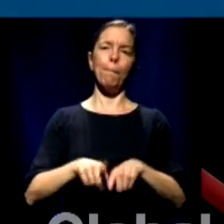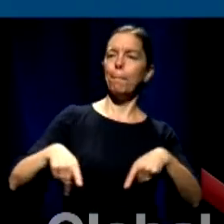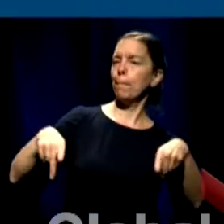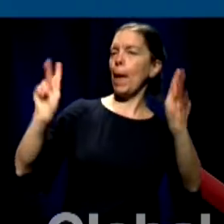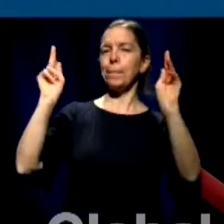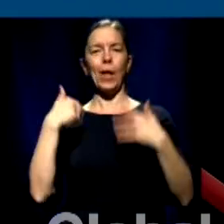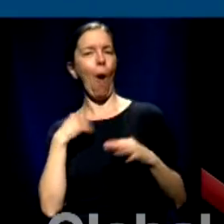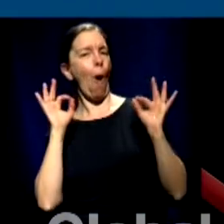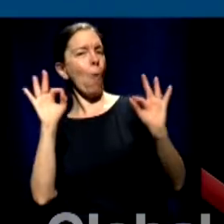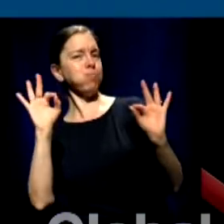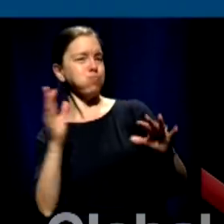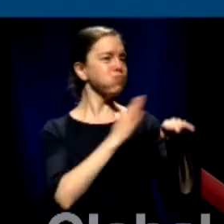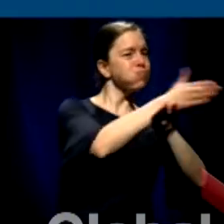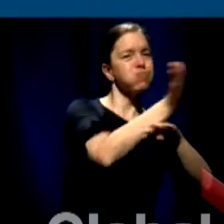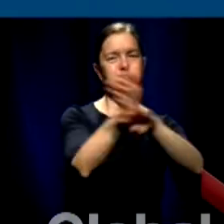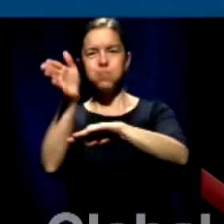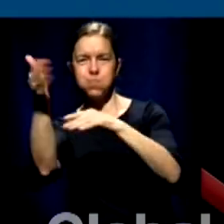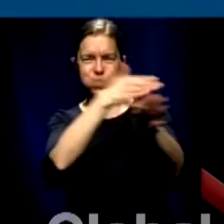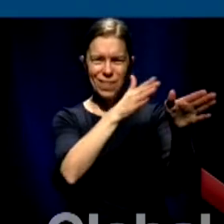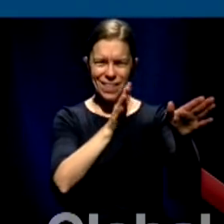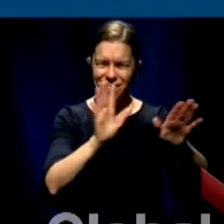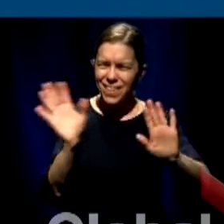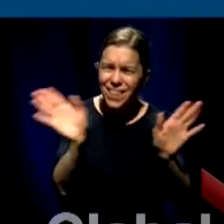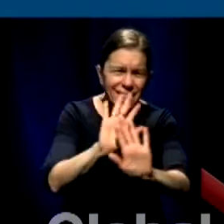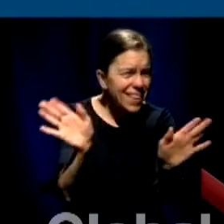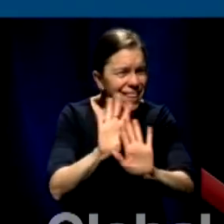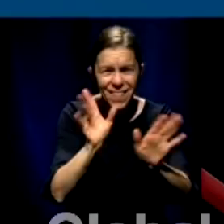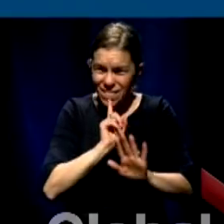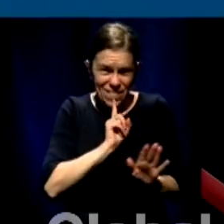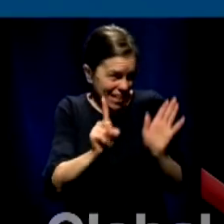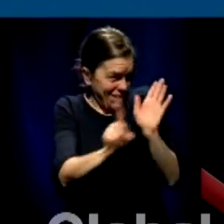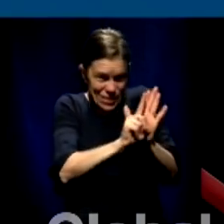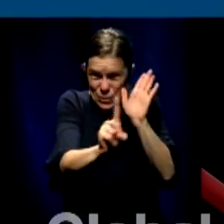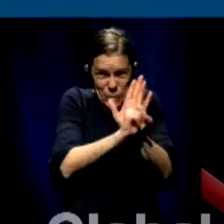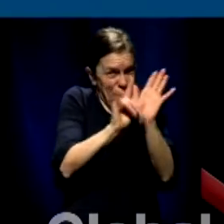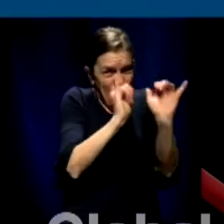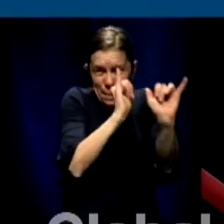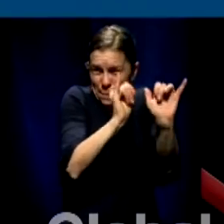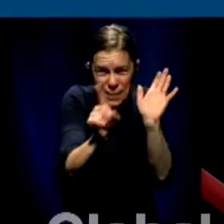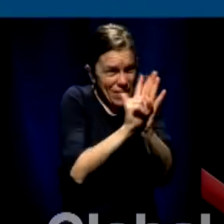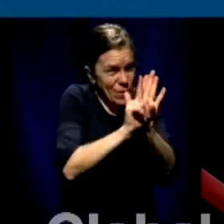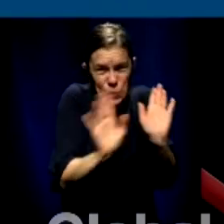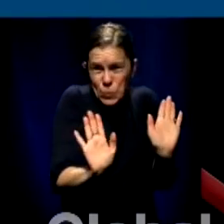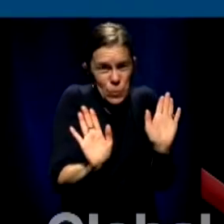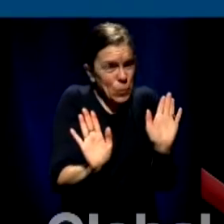was now allowed to go visit people at their friends or family's homes that is still forbidden